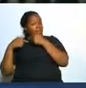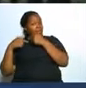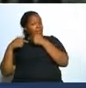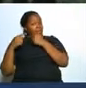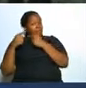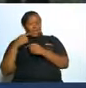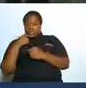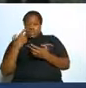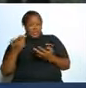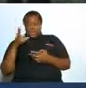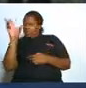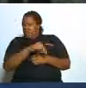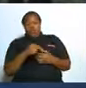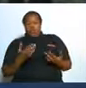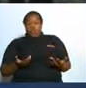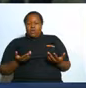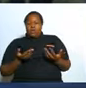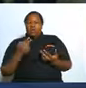they say no